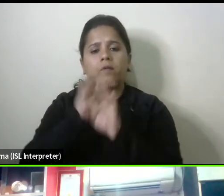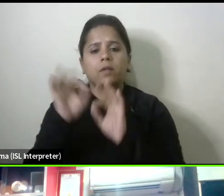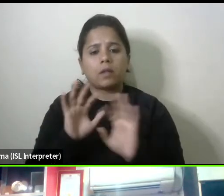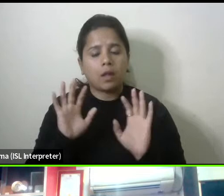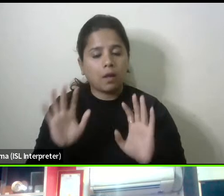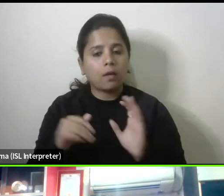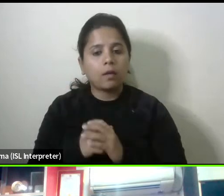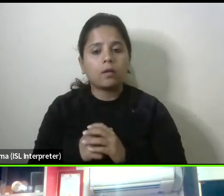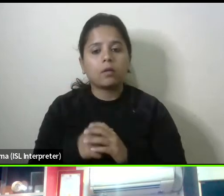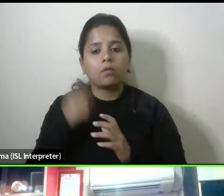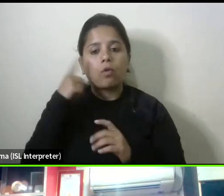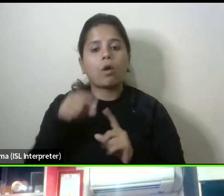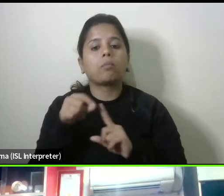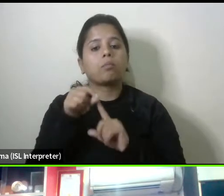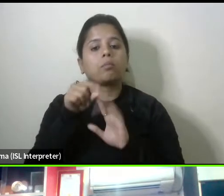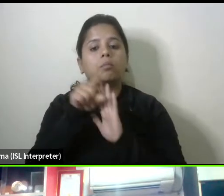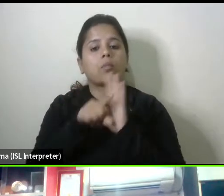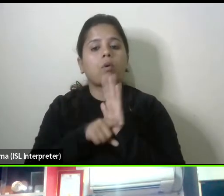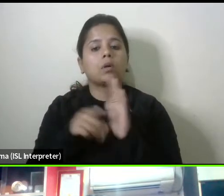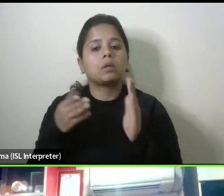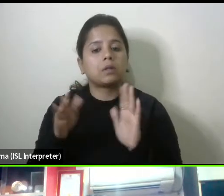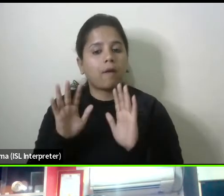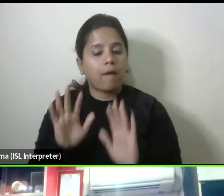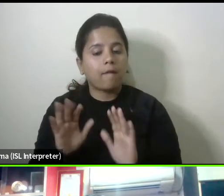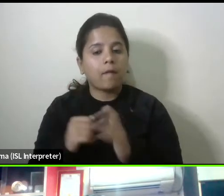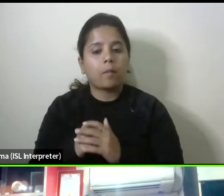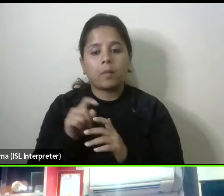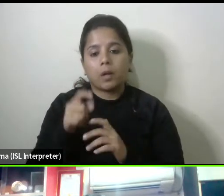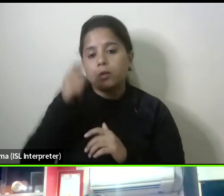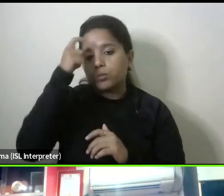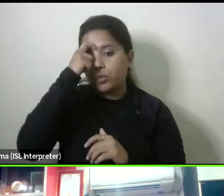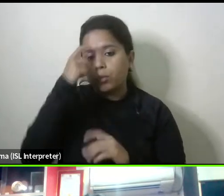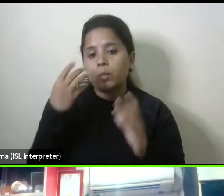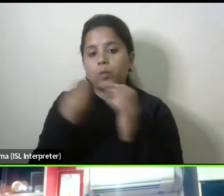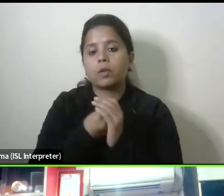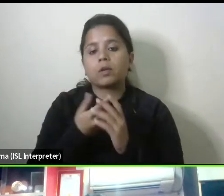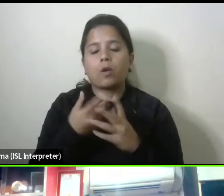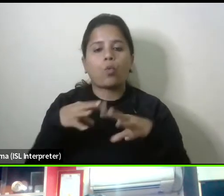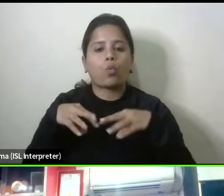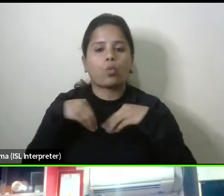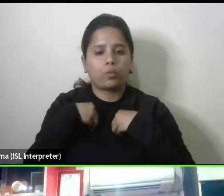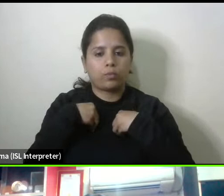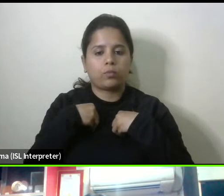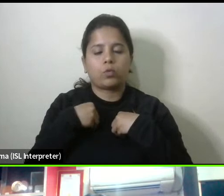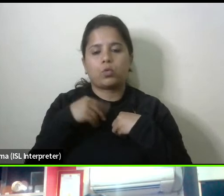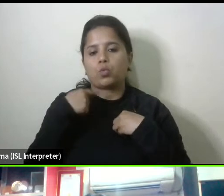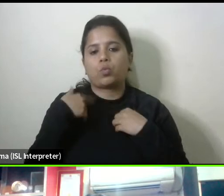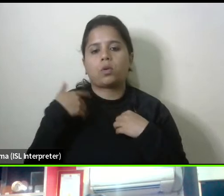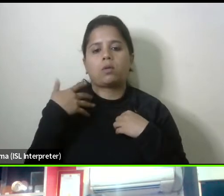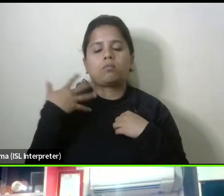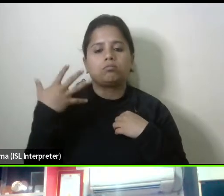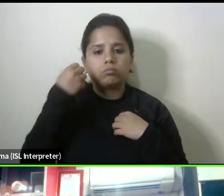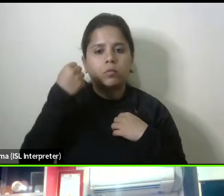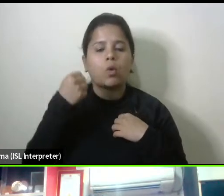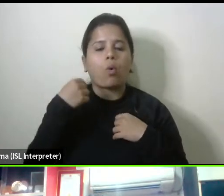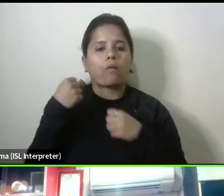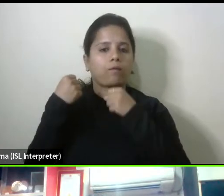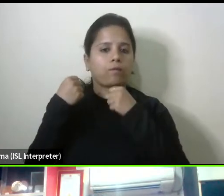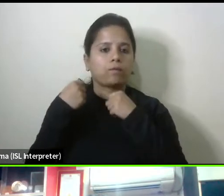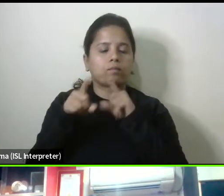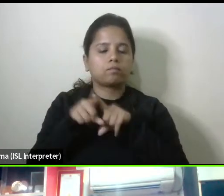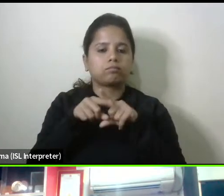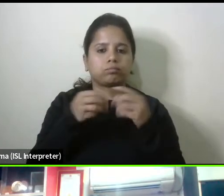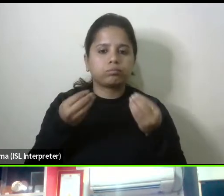the the policy is there the issue is with the ownership and the enforcement i mean